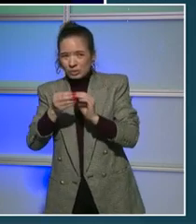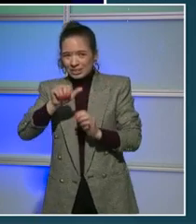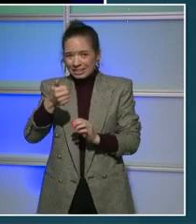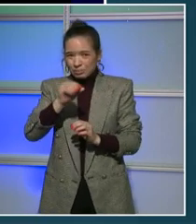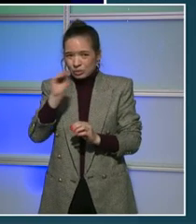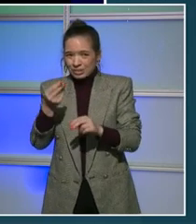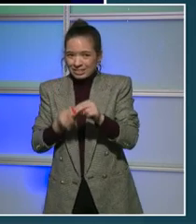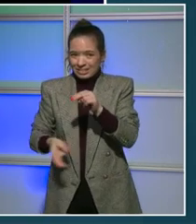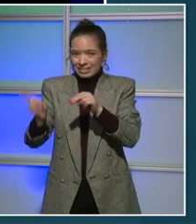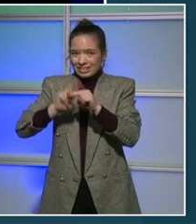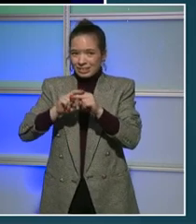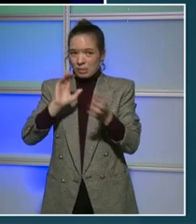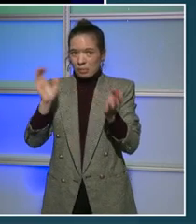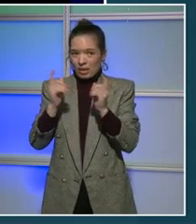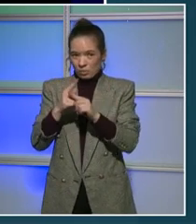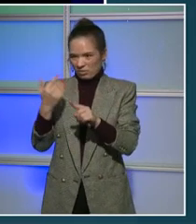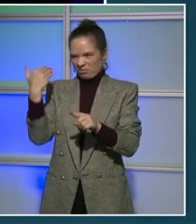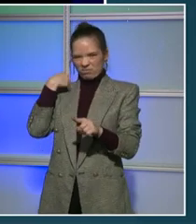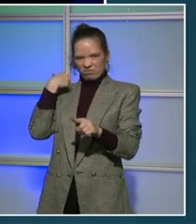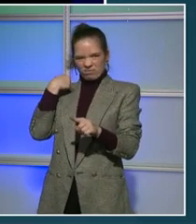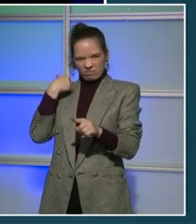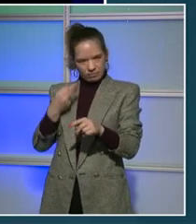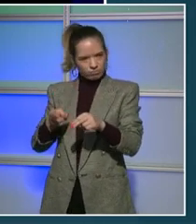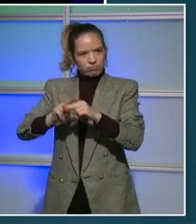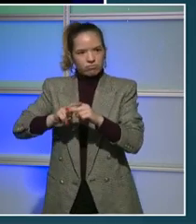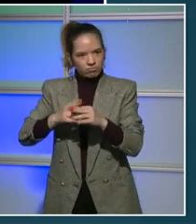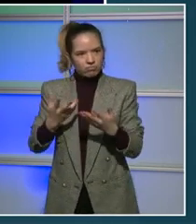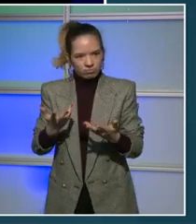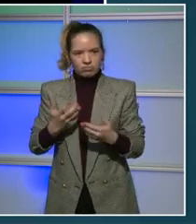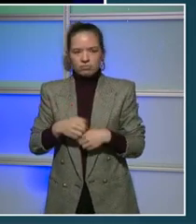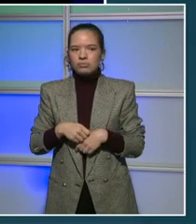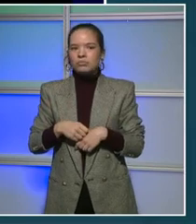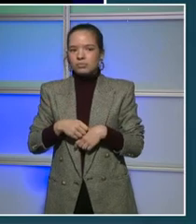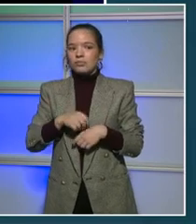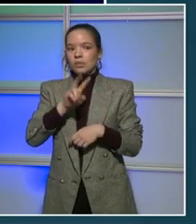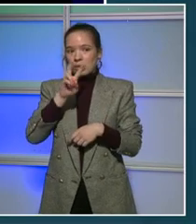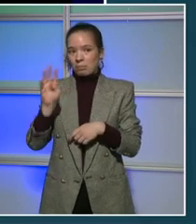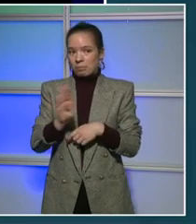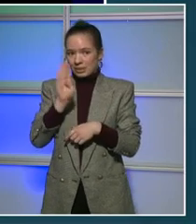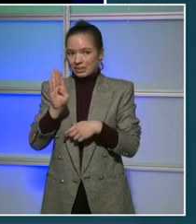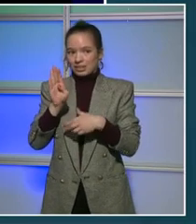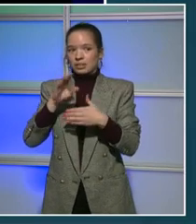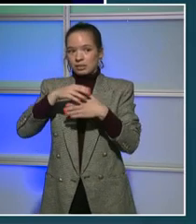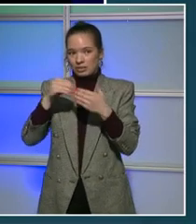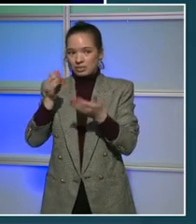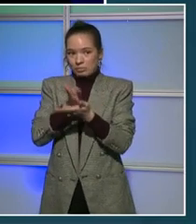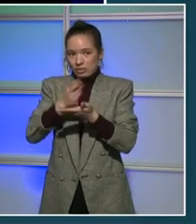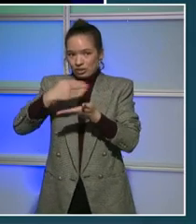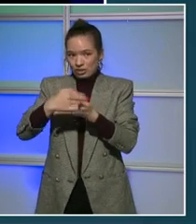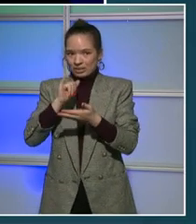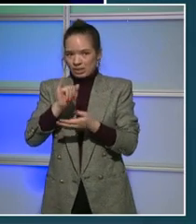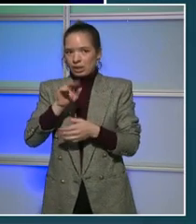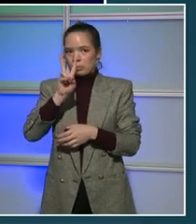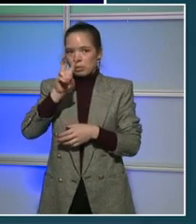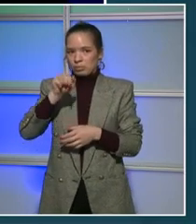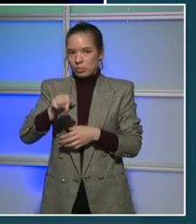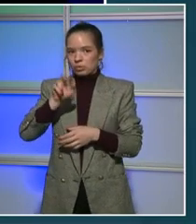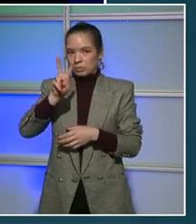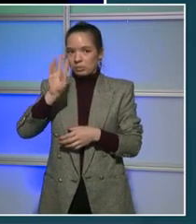So we're going from a $2 billion budget to a $2.2 billion budget. And we can expect